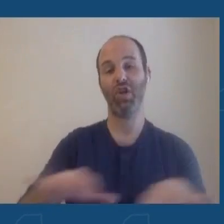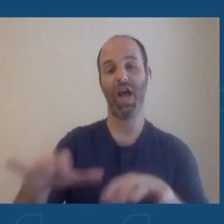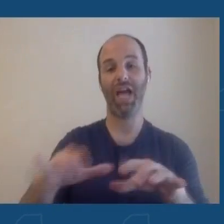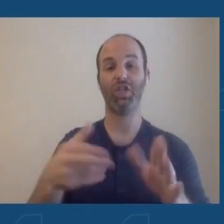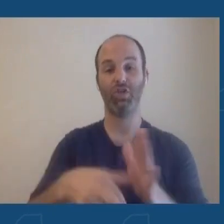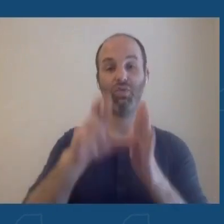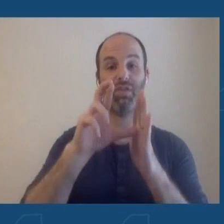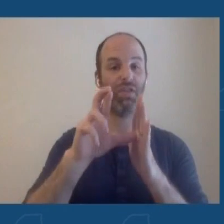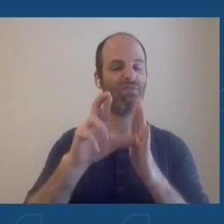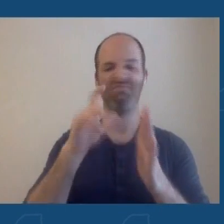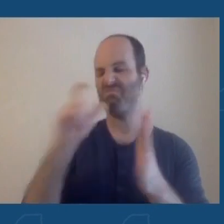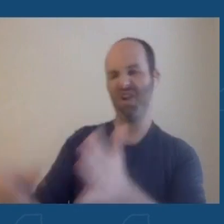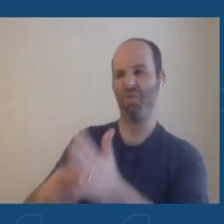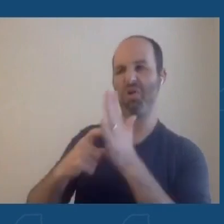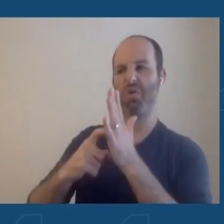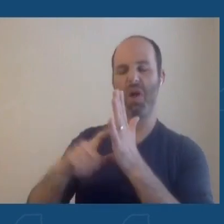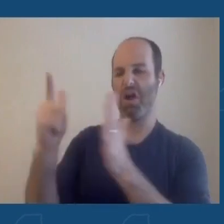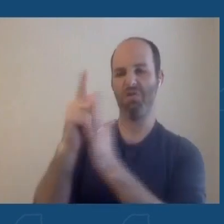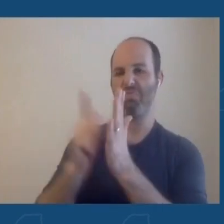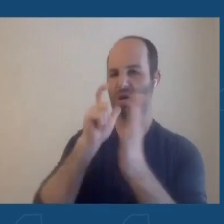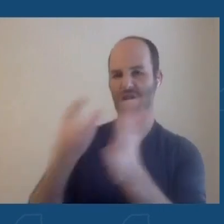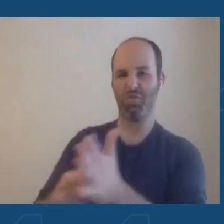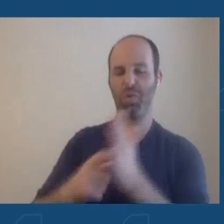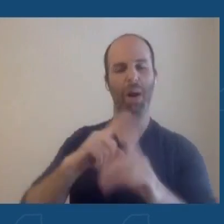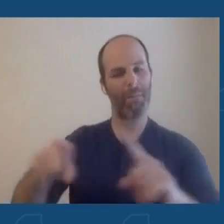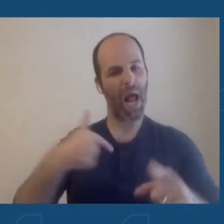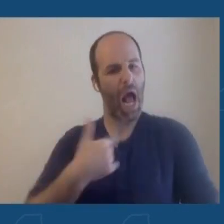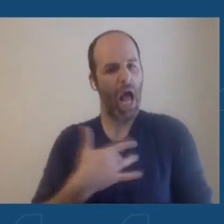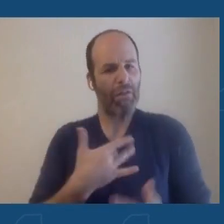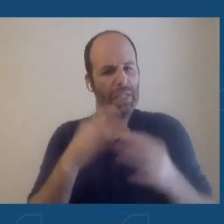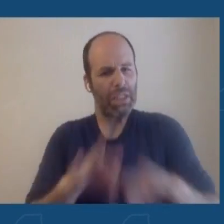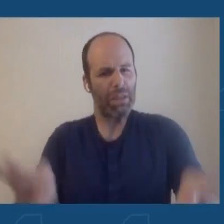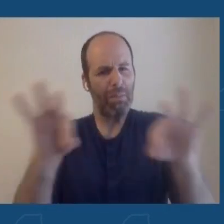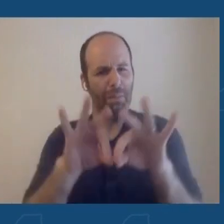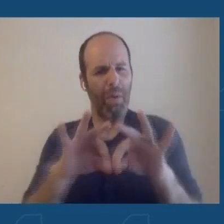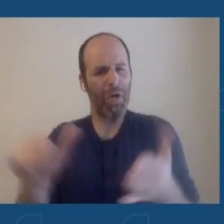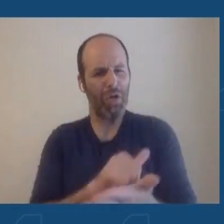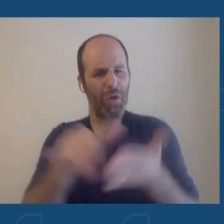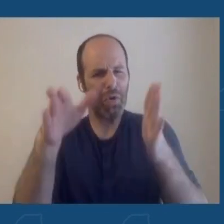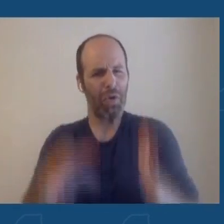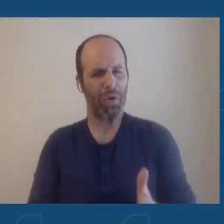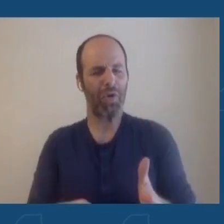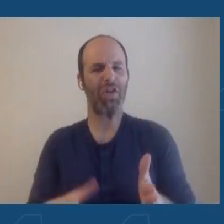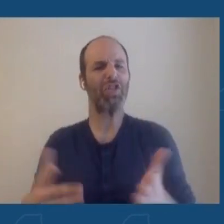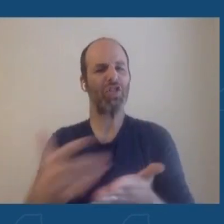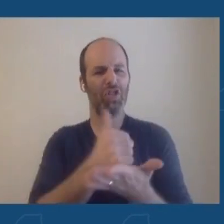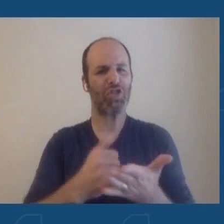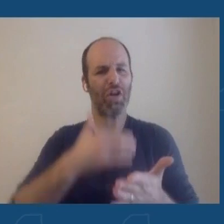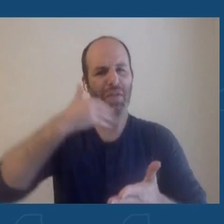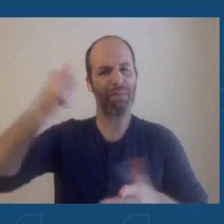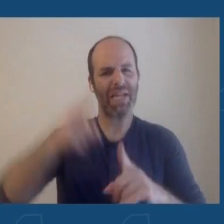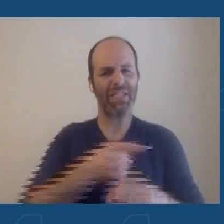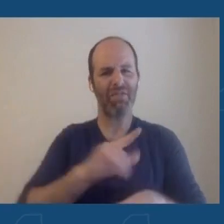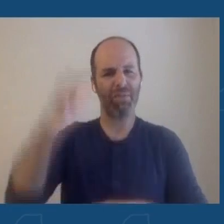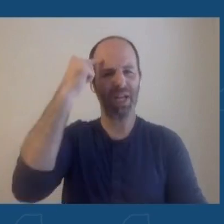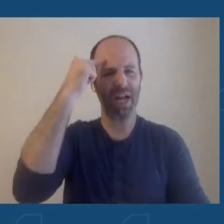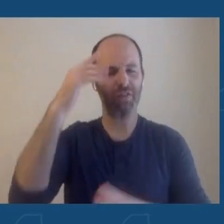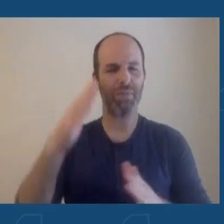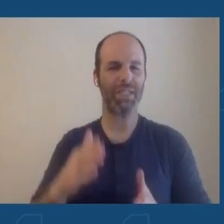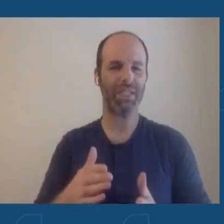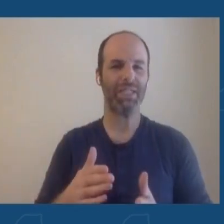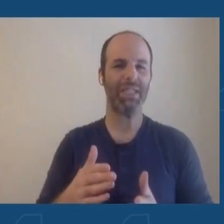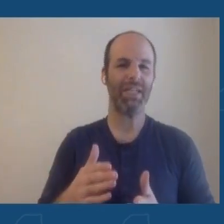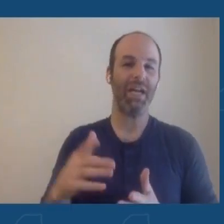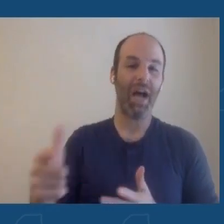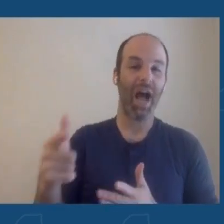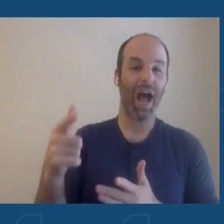mandated by law, but it is something I feel is important because New Yorkers deserve the best from their government. They need to identify